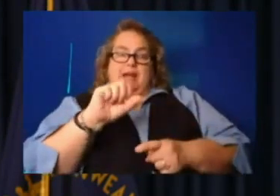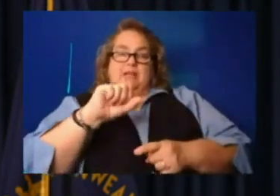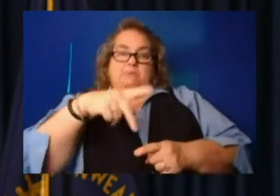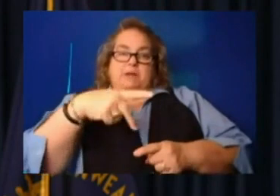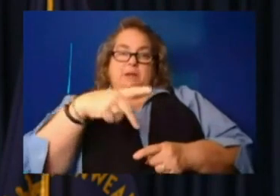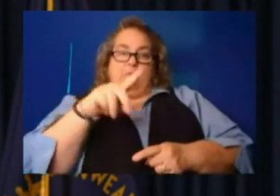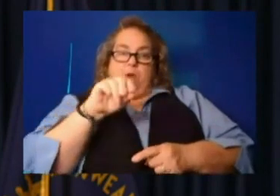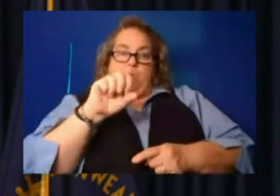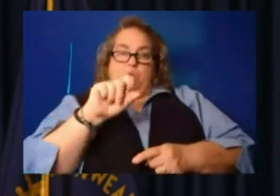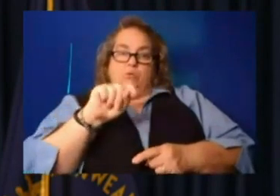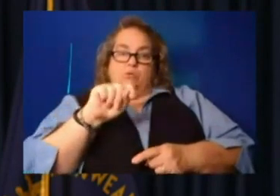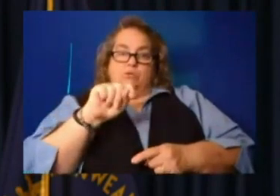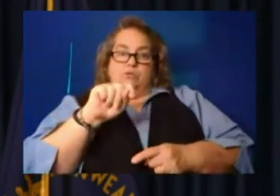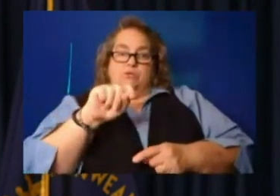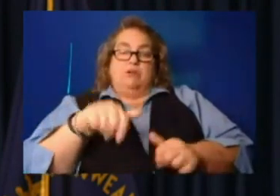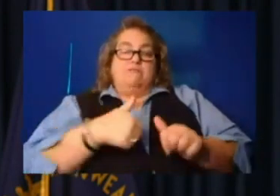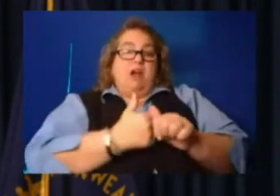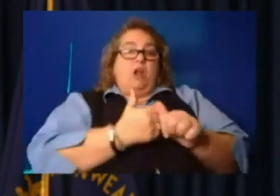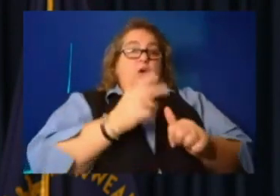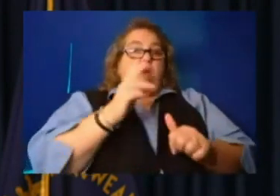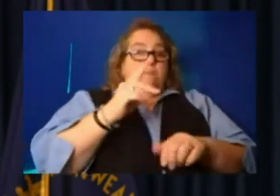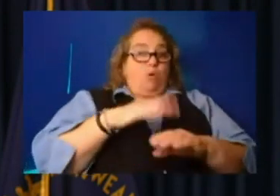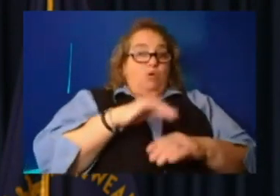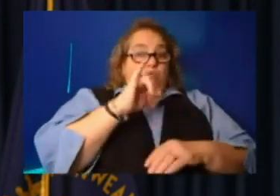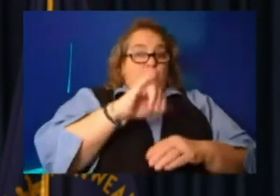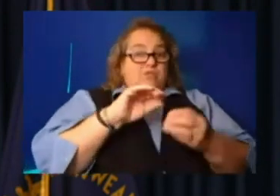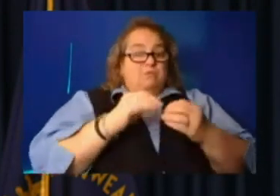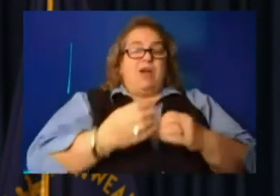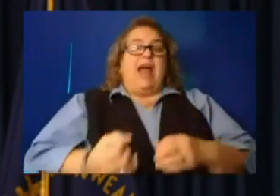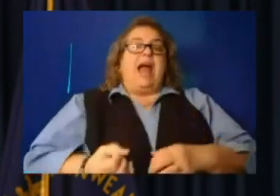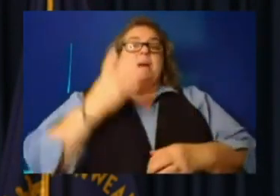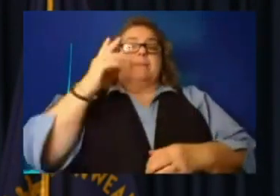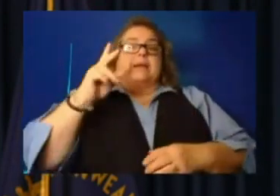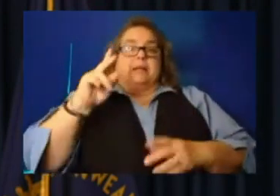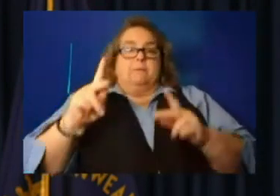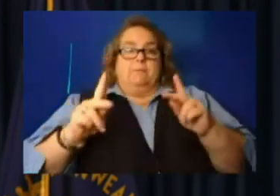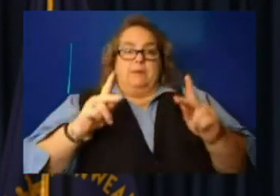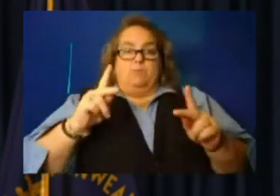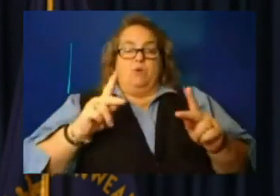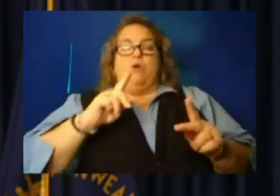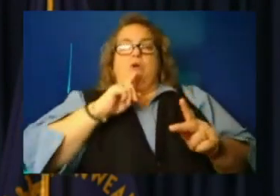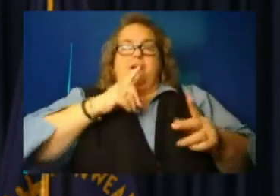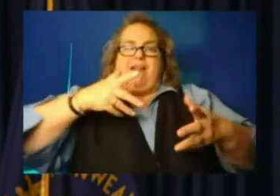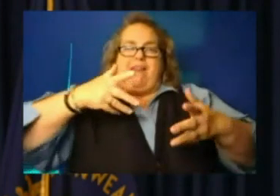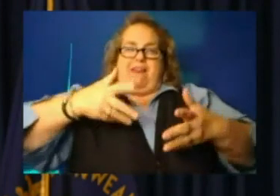following up on those. How many people, uh, are left, uh,